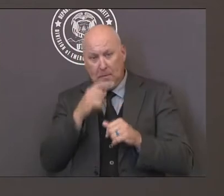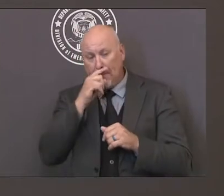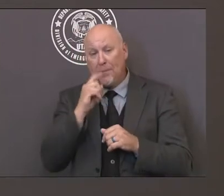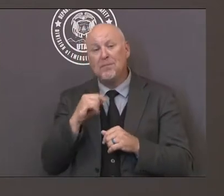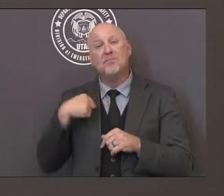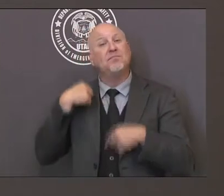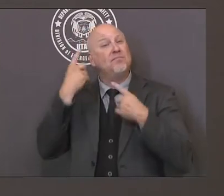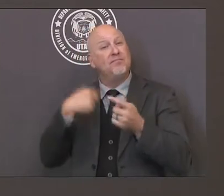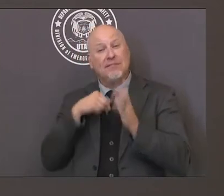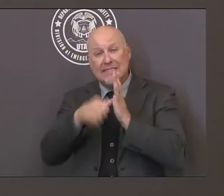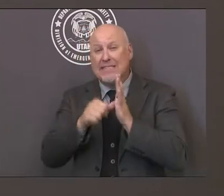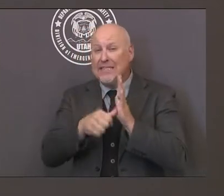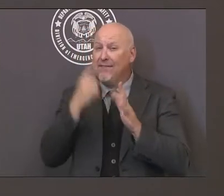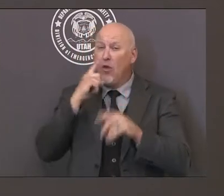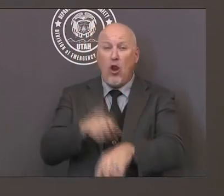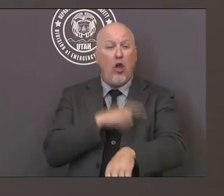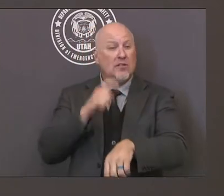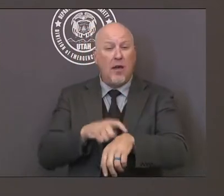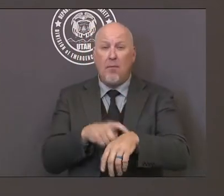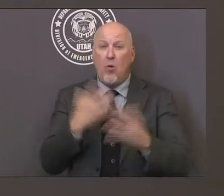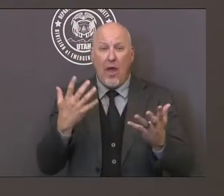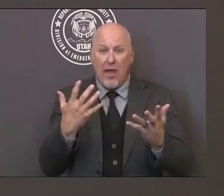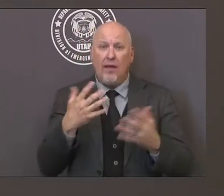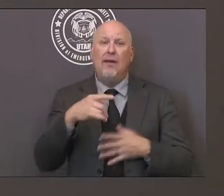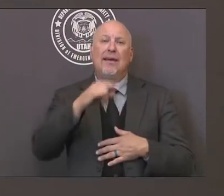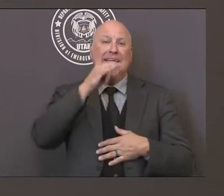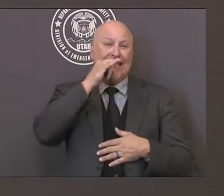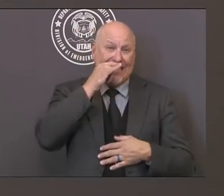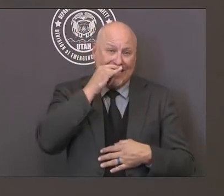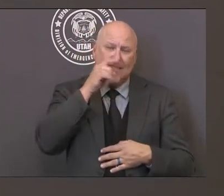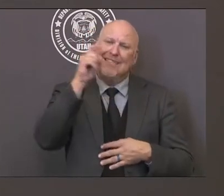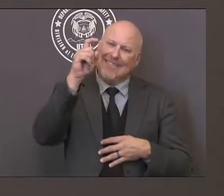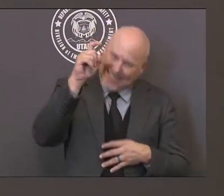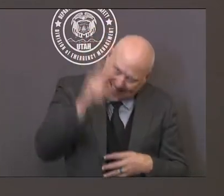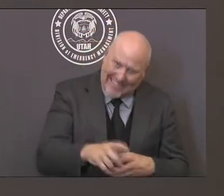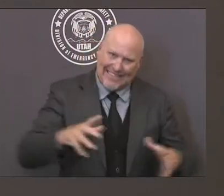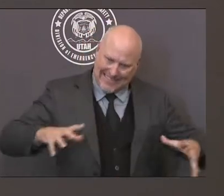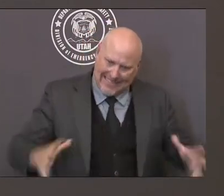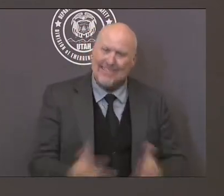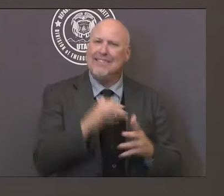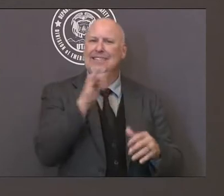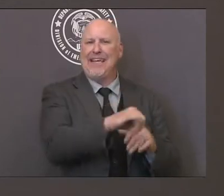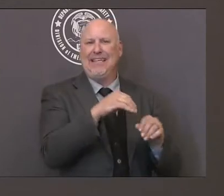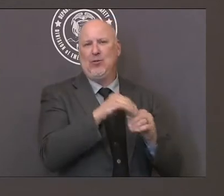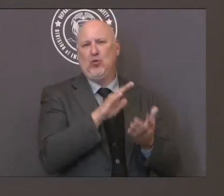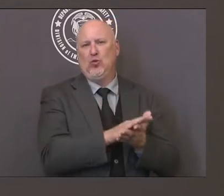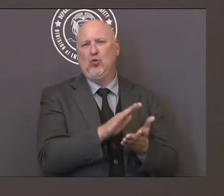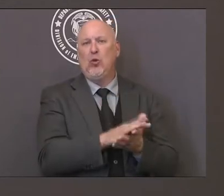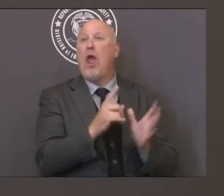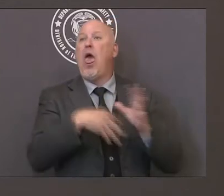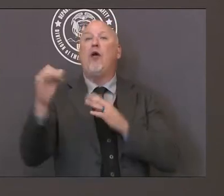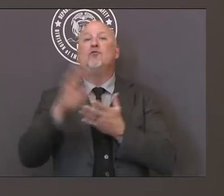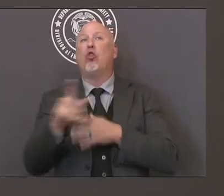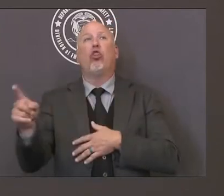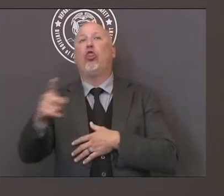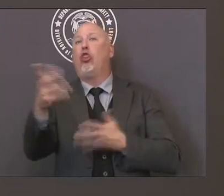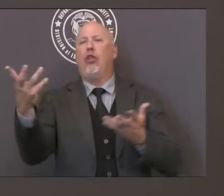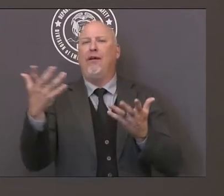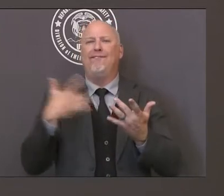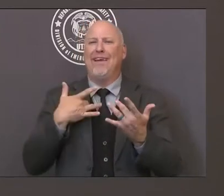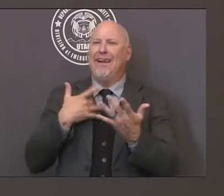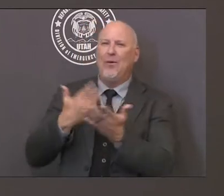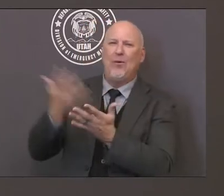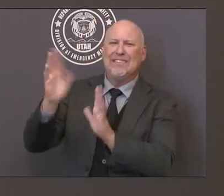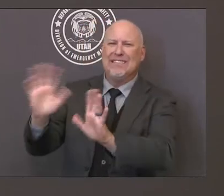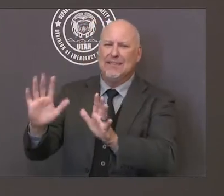so to do this any child who has COVID or has symptoms associated with COVID will